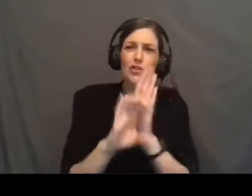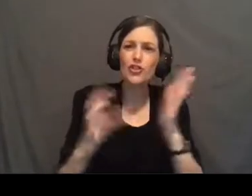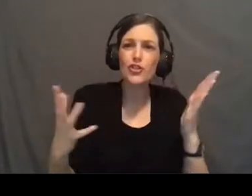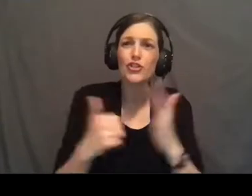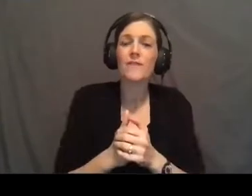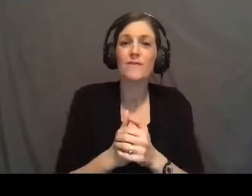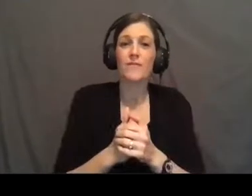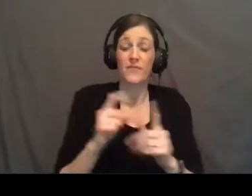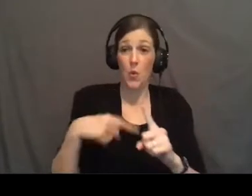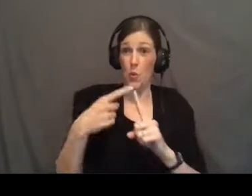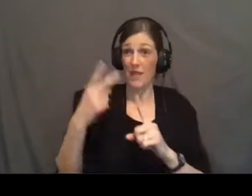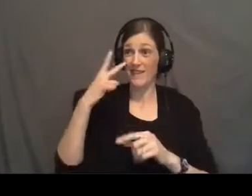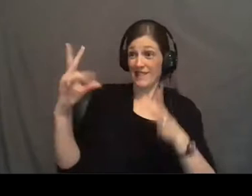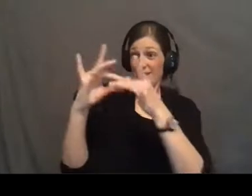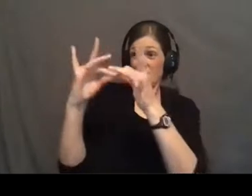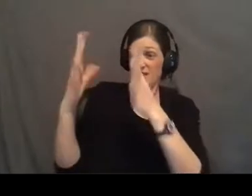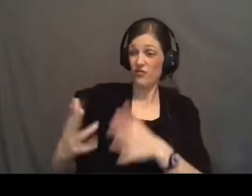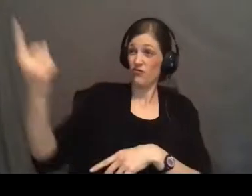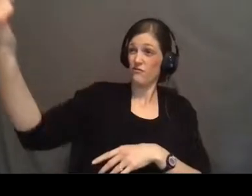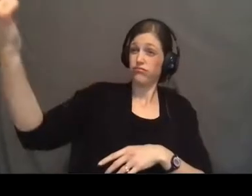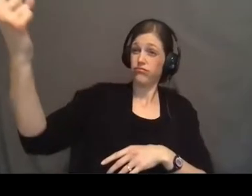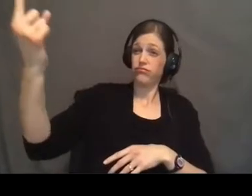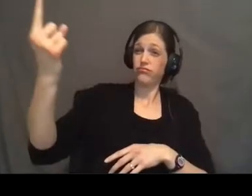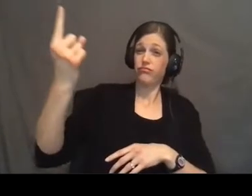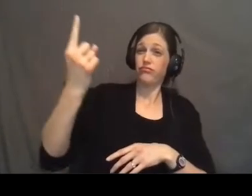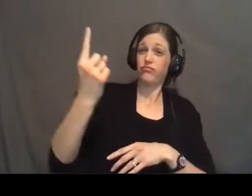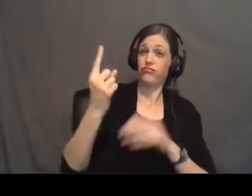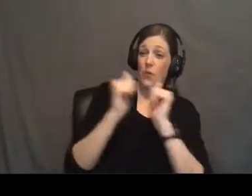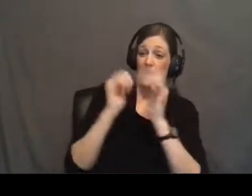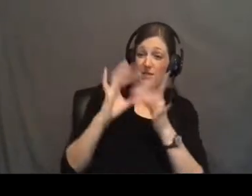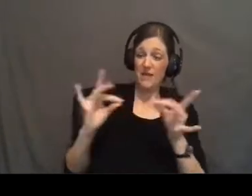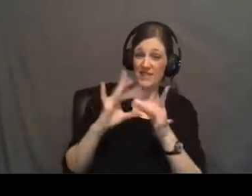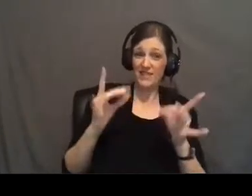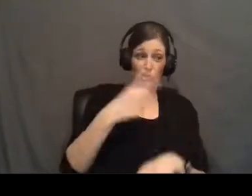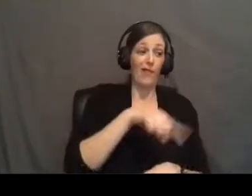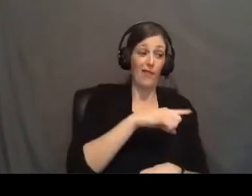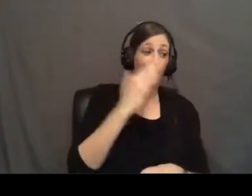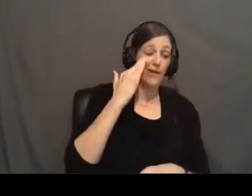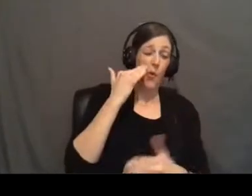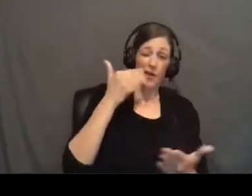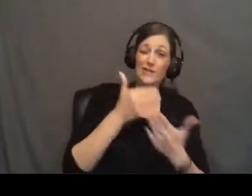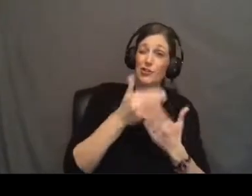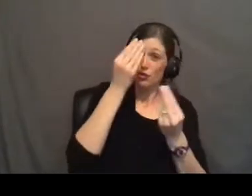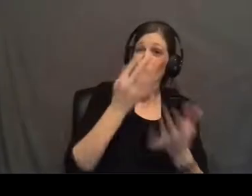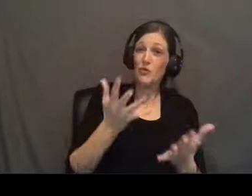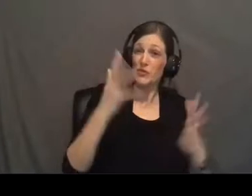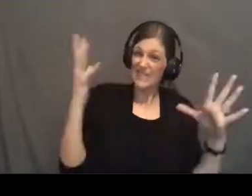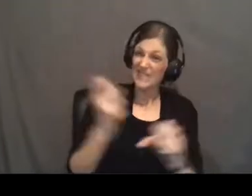And when they see these messengers coming on the hills with this message, they know this is good news of victory.